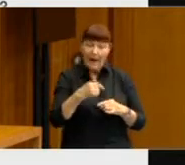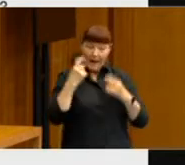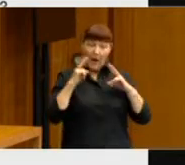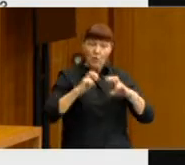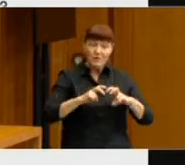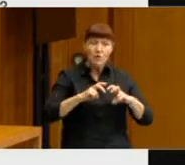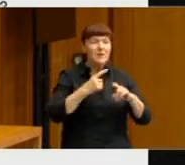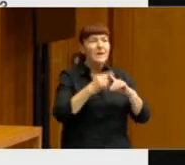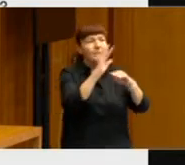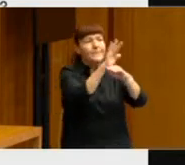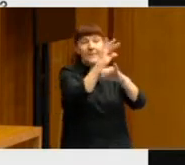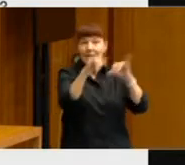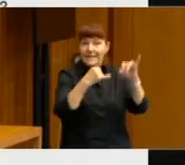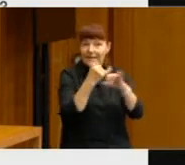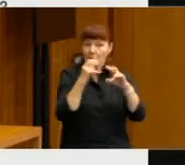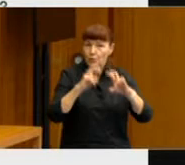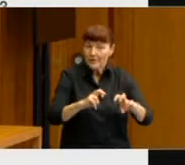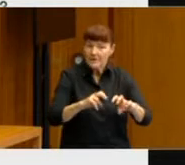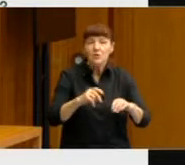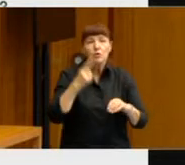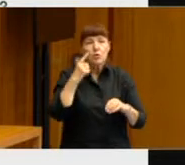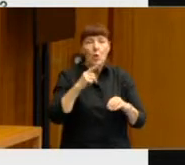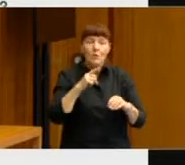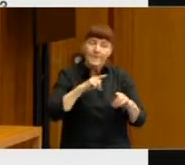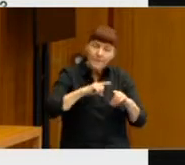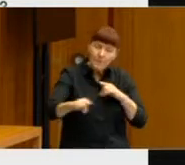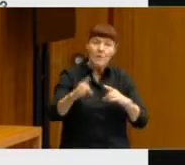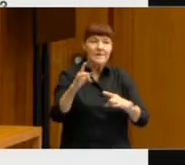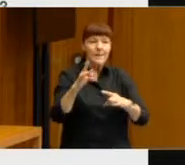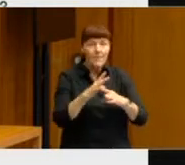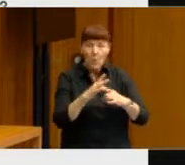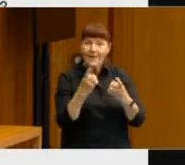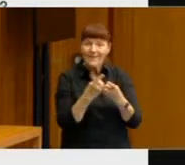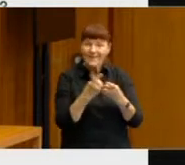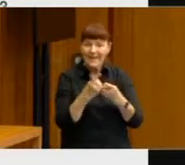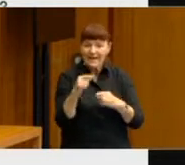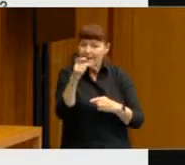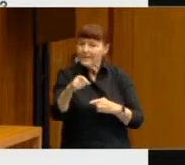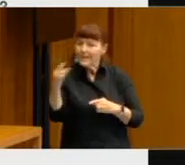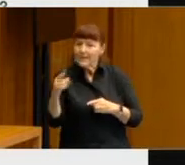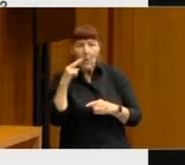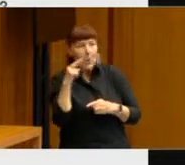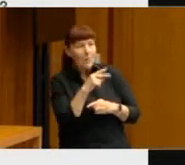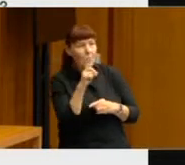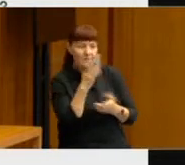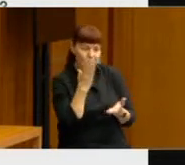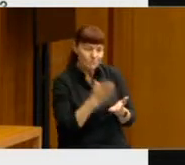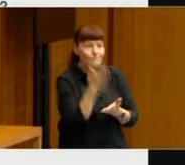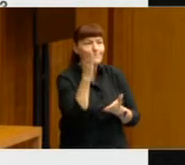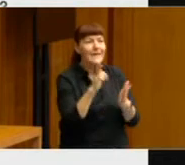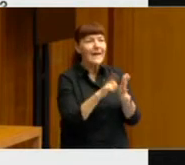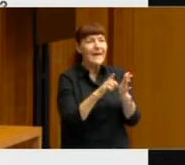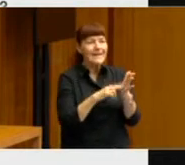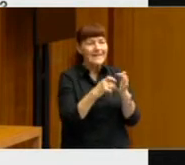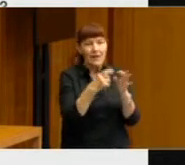and international research, shows that the most important things that voters actually look for is integrity. So they're looking for honesty,